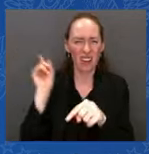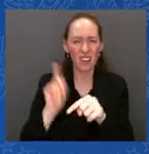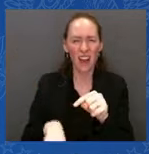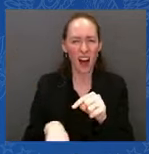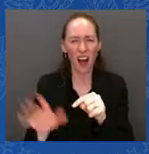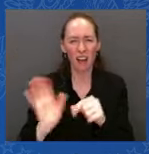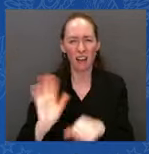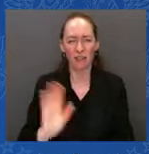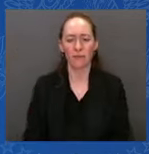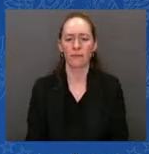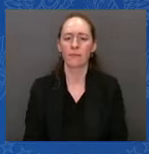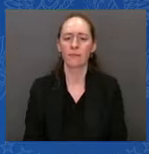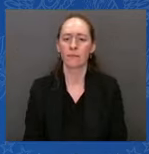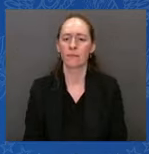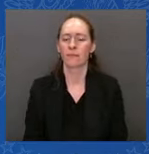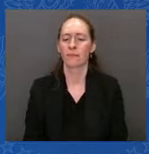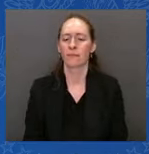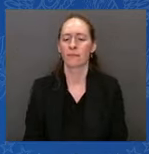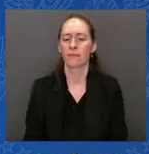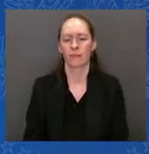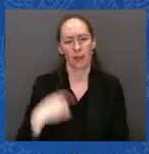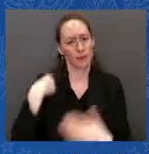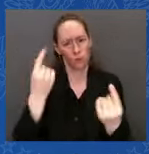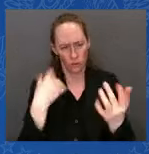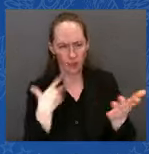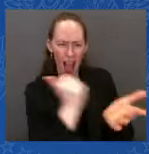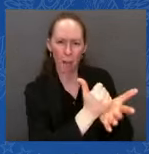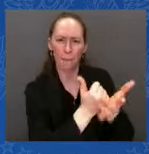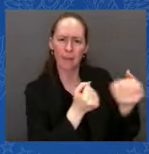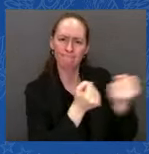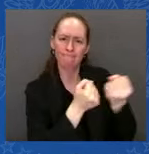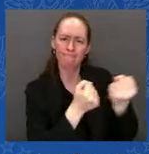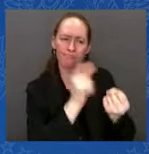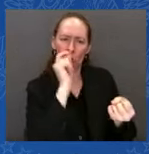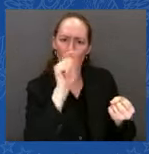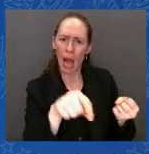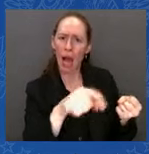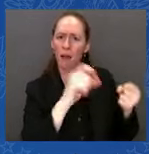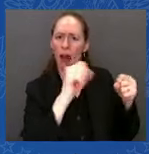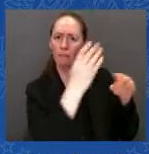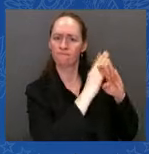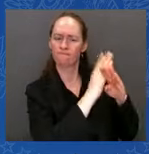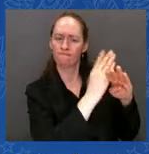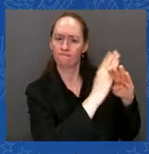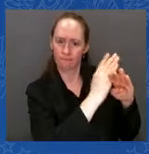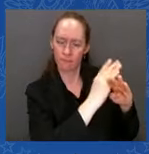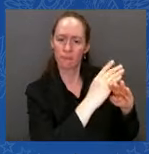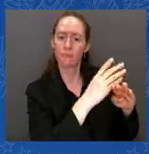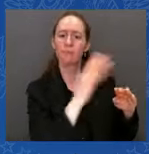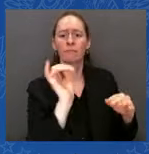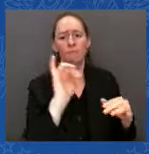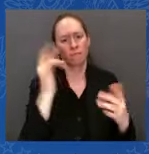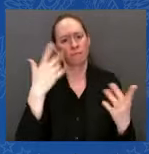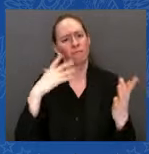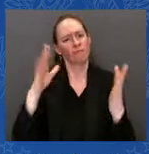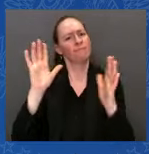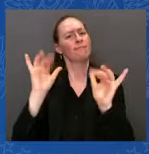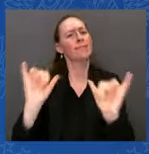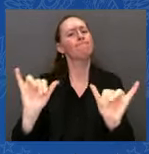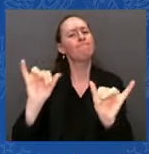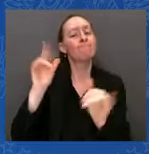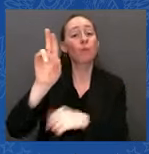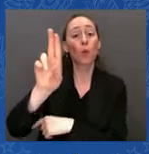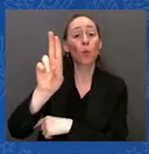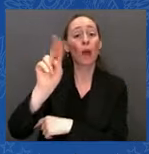That's our — they're the terms we're working on. And, you know, these are the these are the terms we all signed up for, and 143 nations